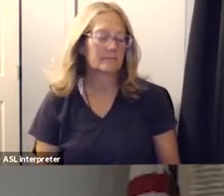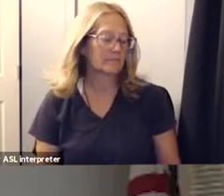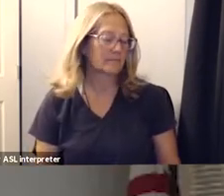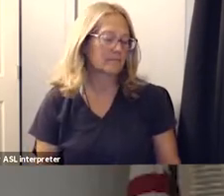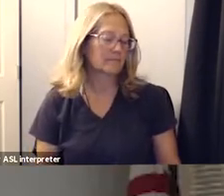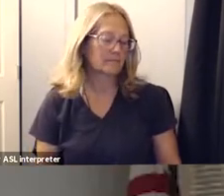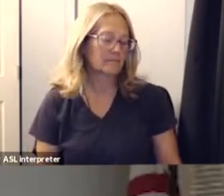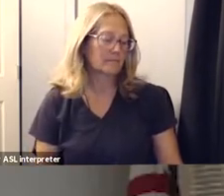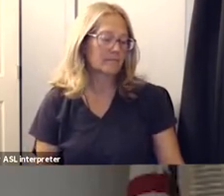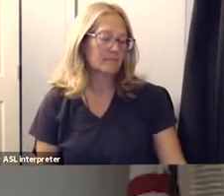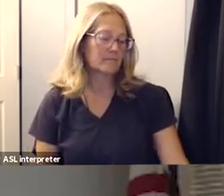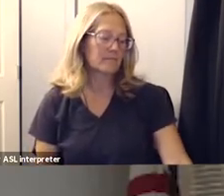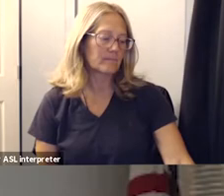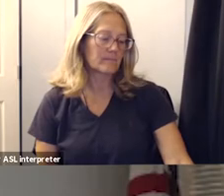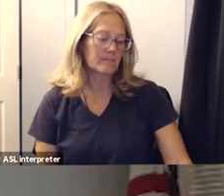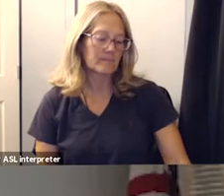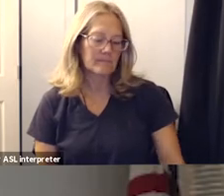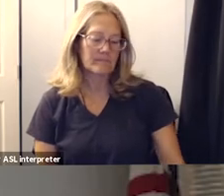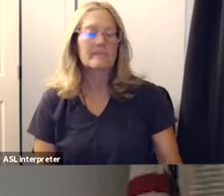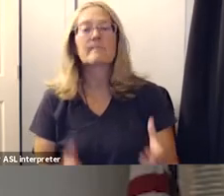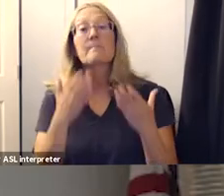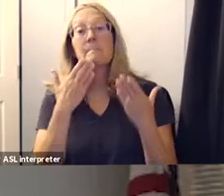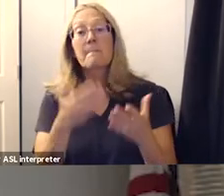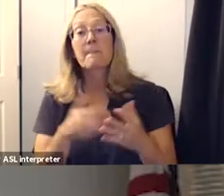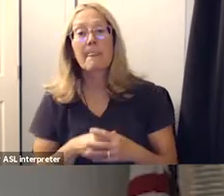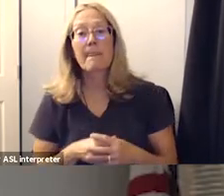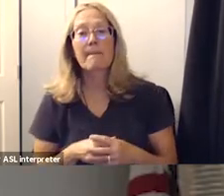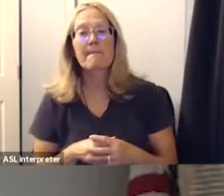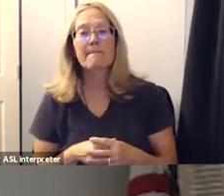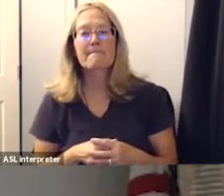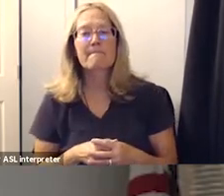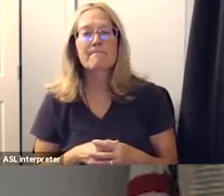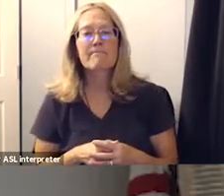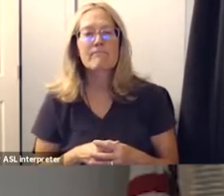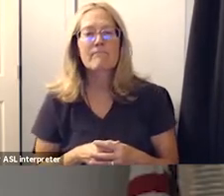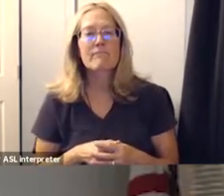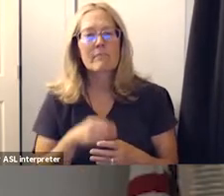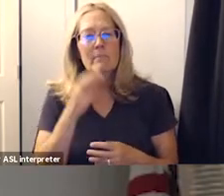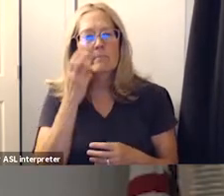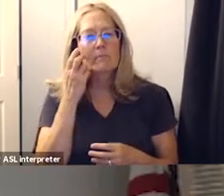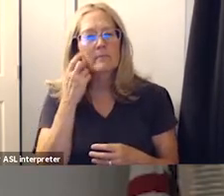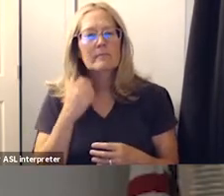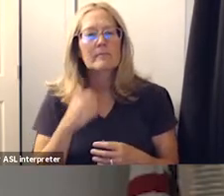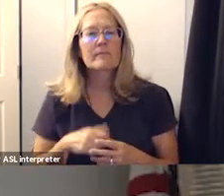thank you our next speaker is sheridan rosenberg